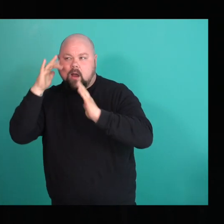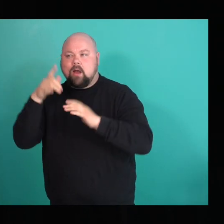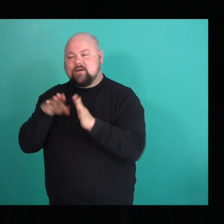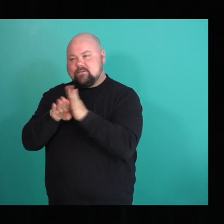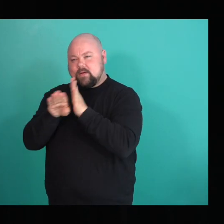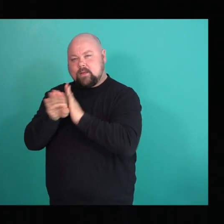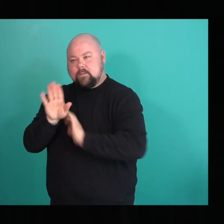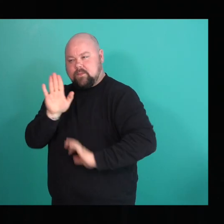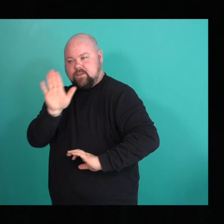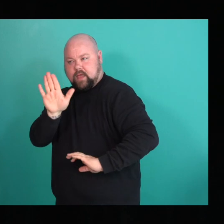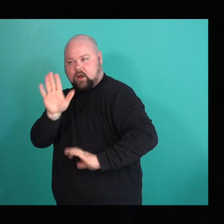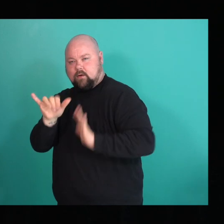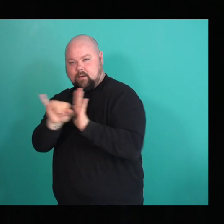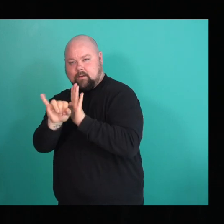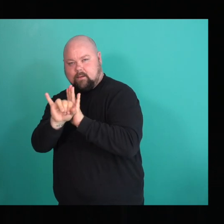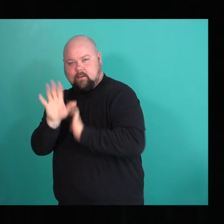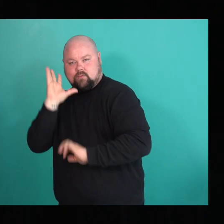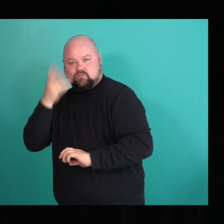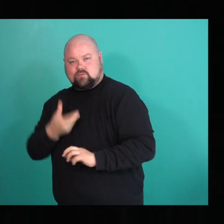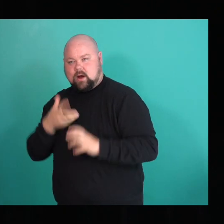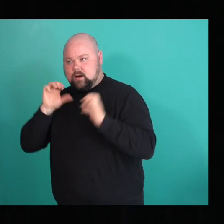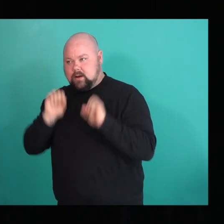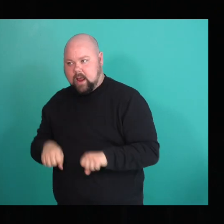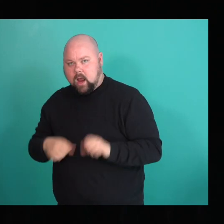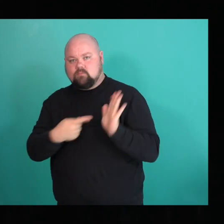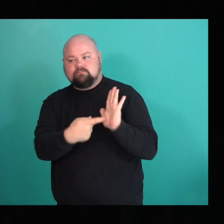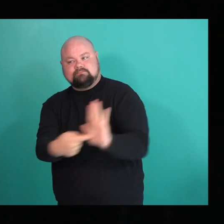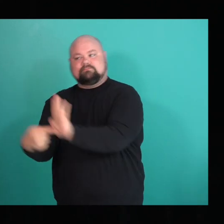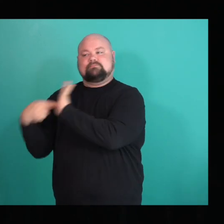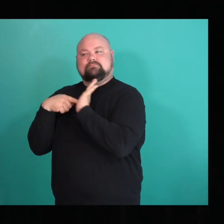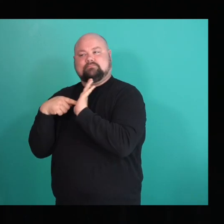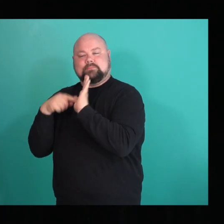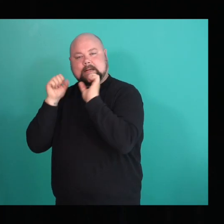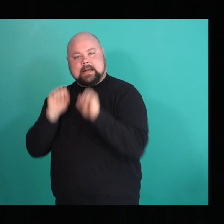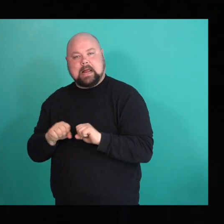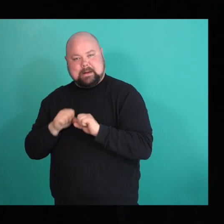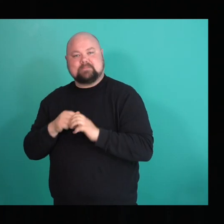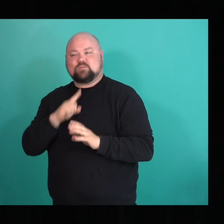find their spark so that they can present that to the world and live authentically.